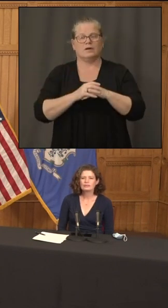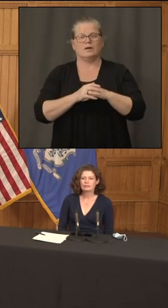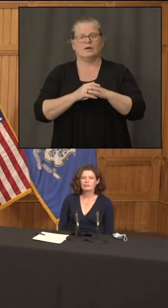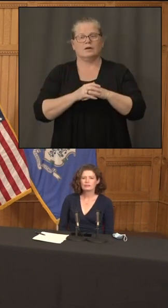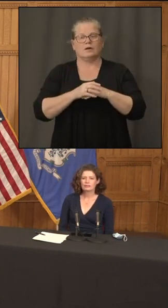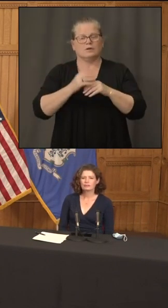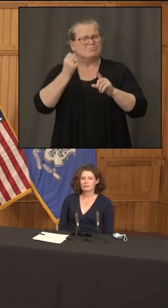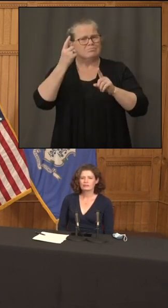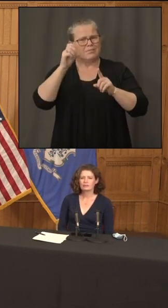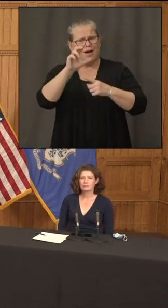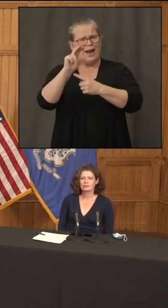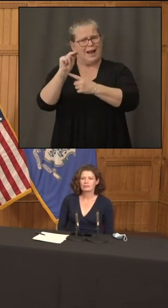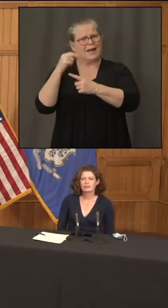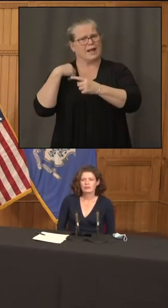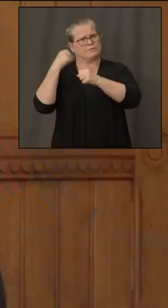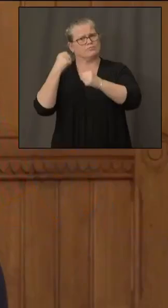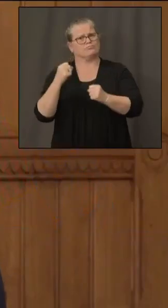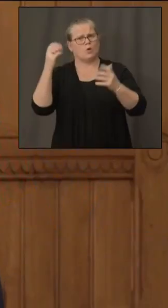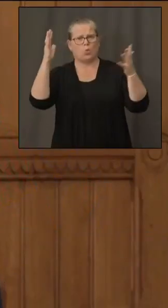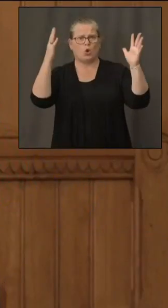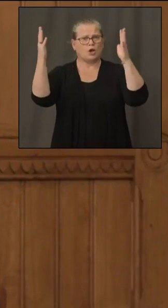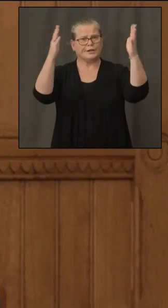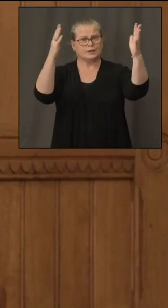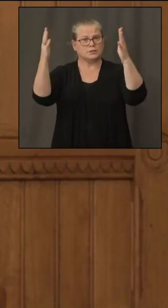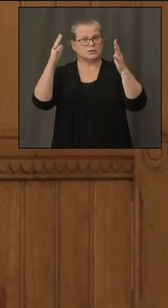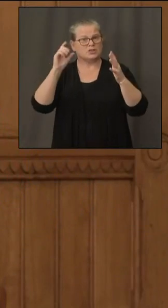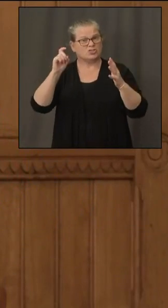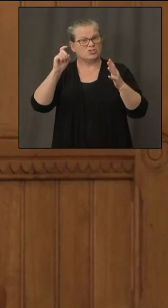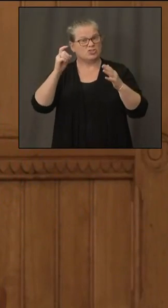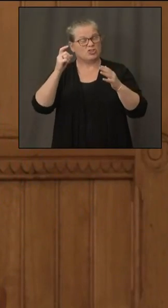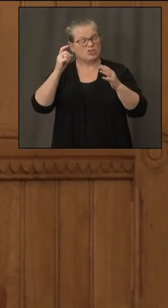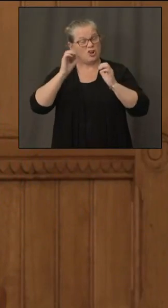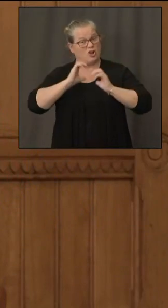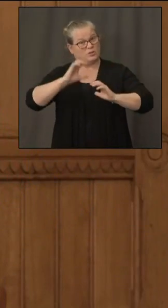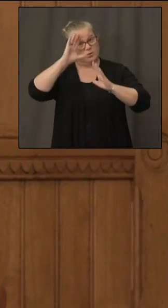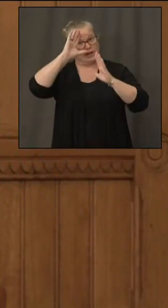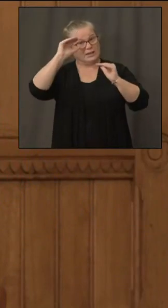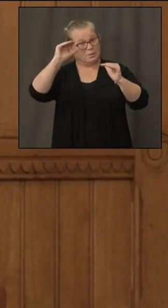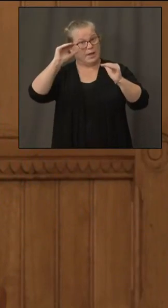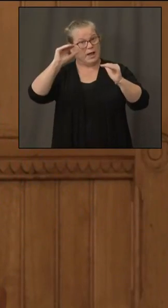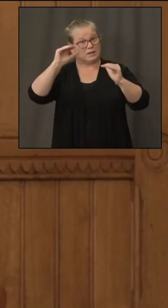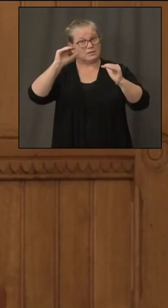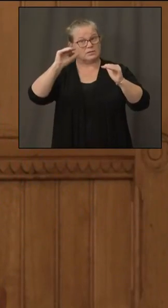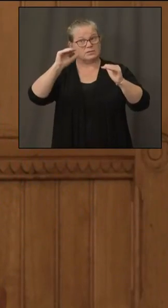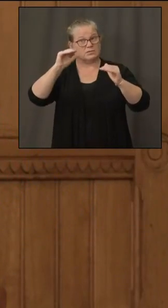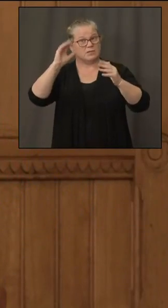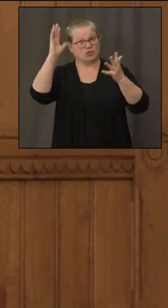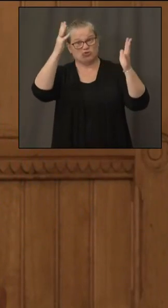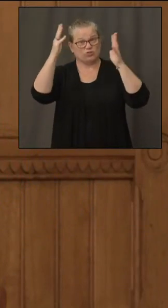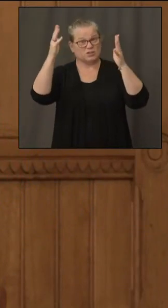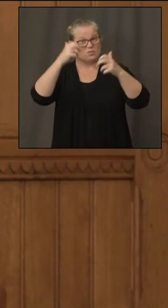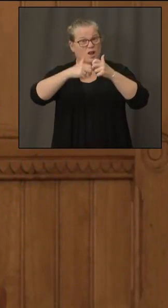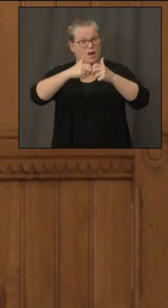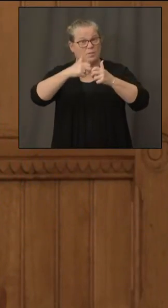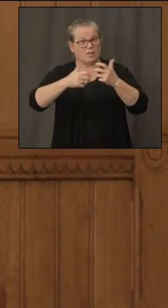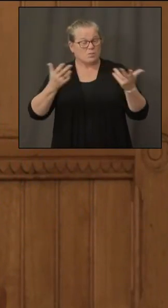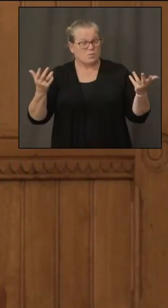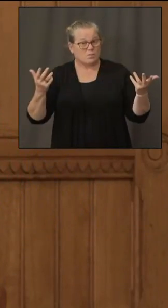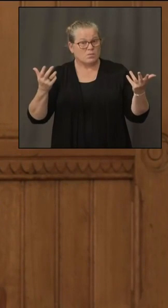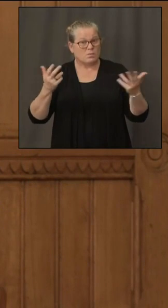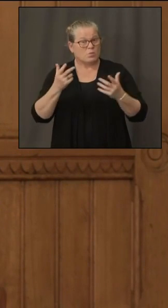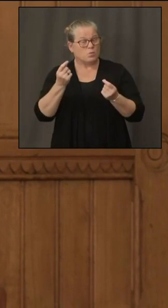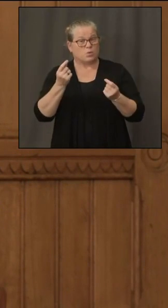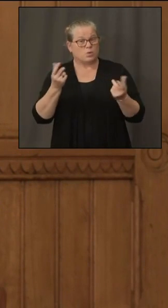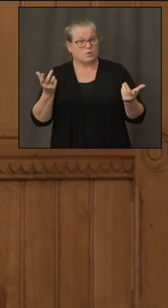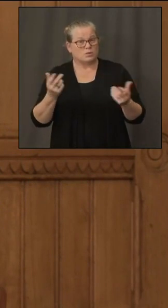uh customers should expect you know um this is an issue that uh has been looked at for many years uh since